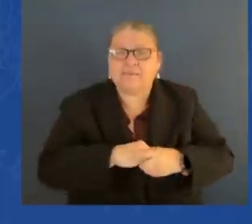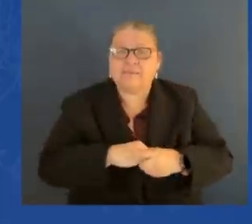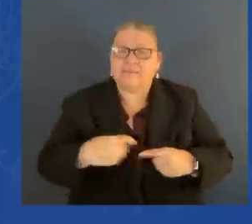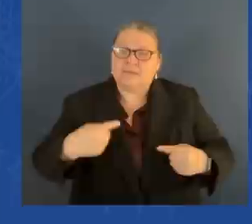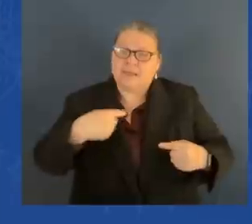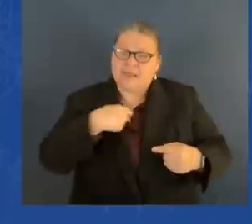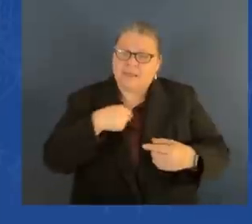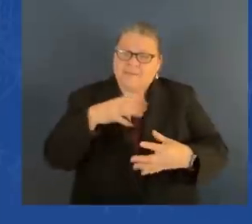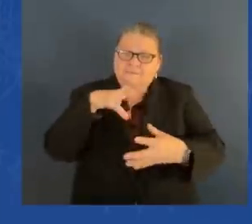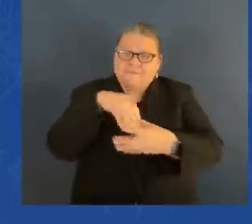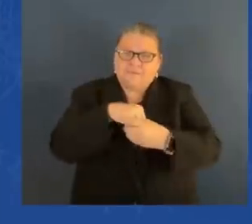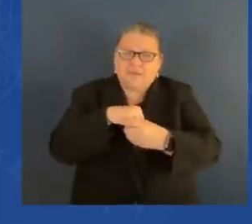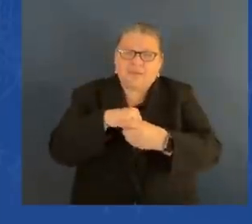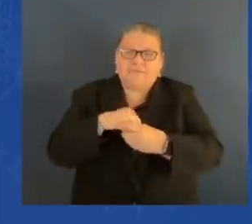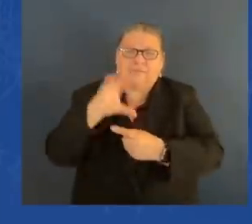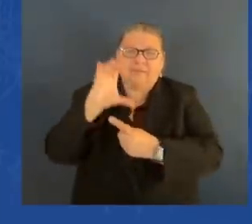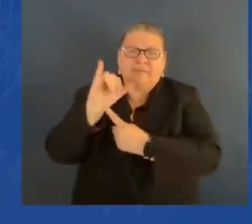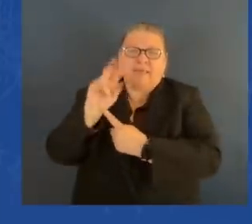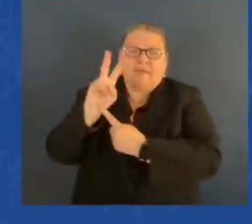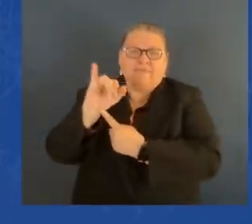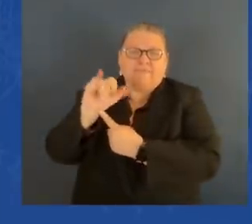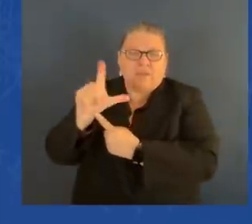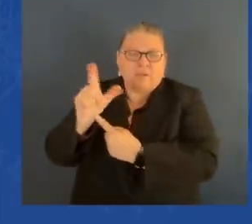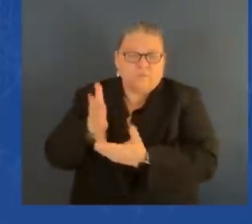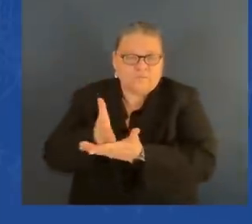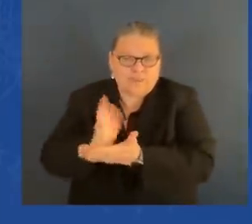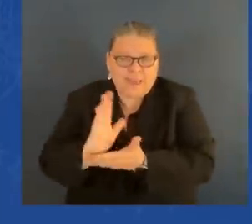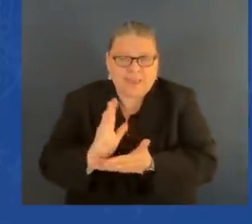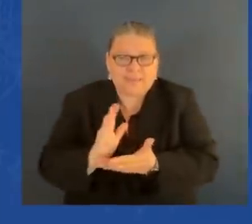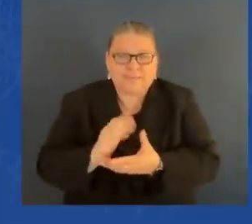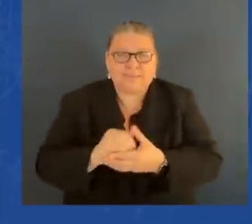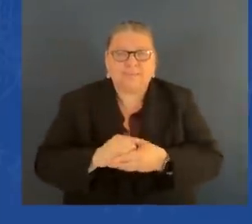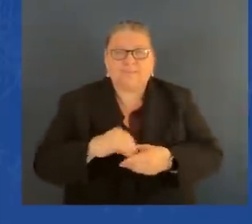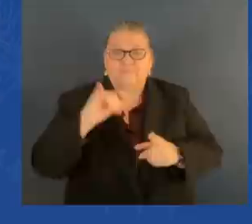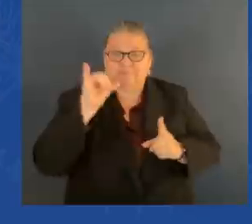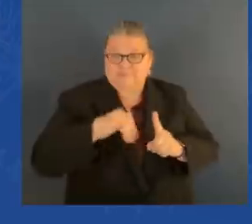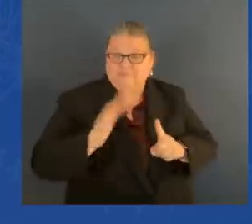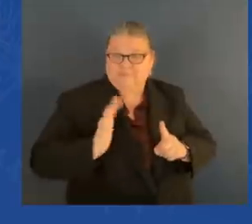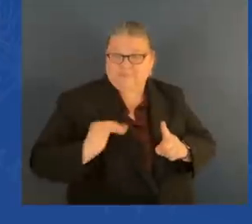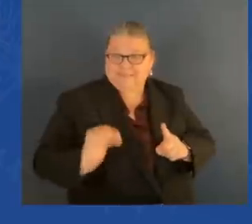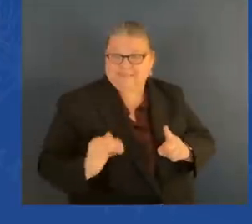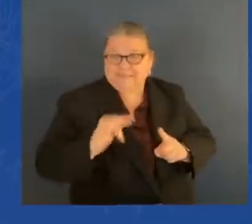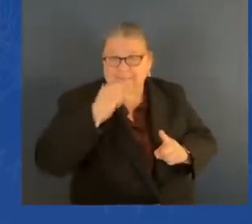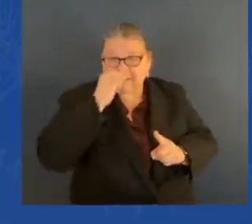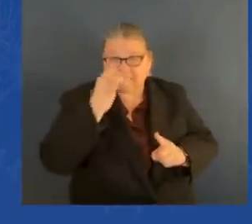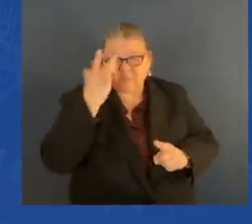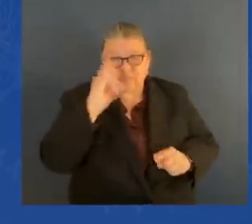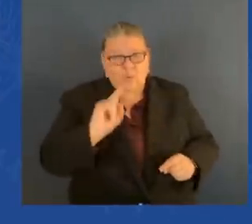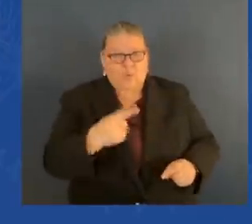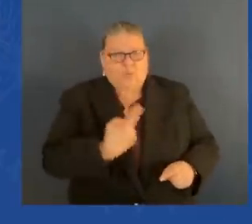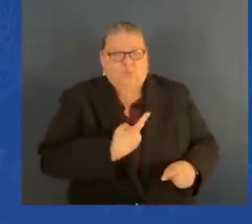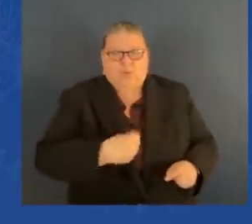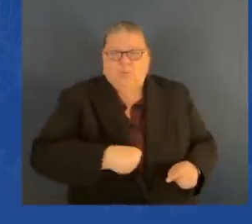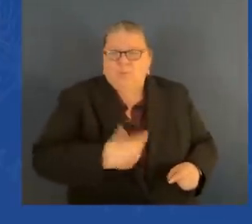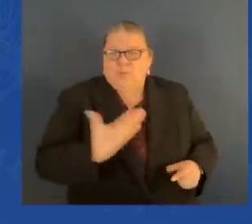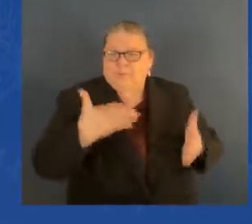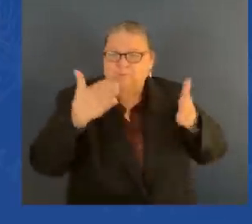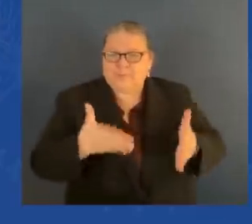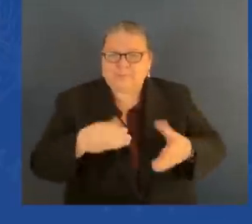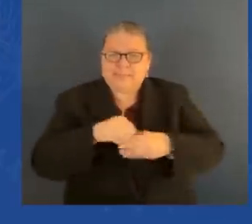being the only white employee in the east side of Wilmington, an area called the Bucket, for years.